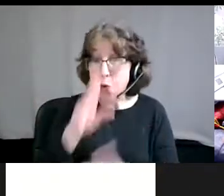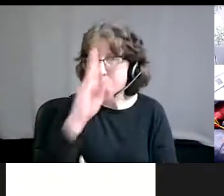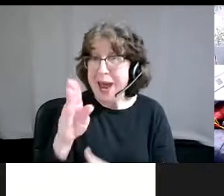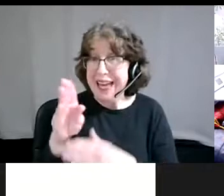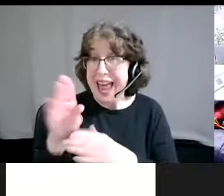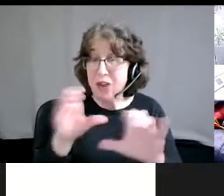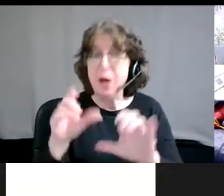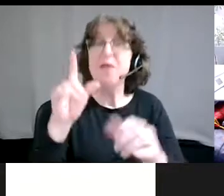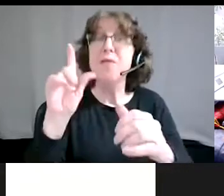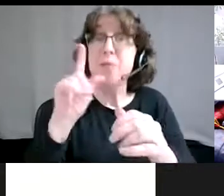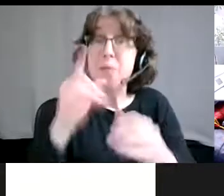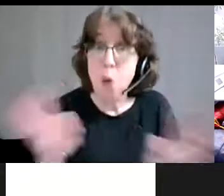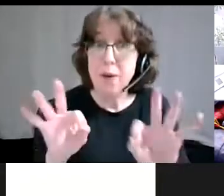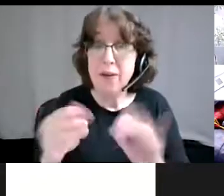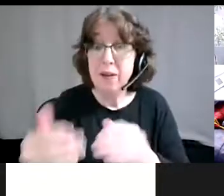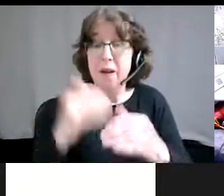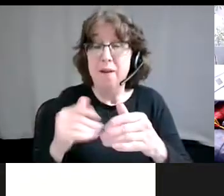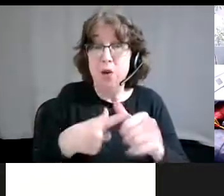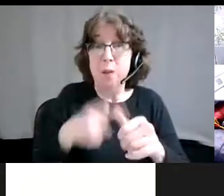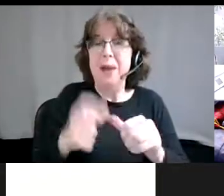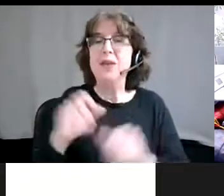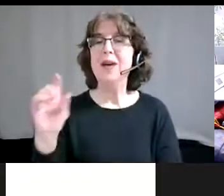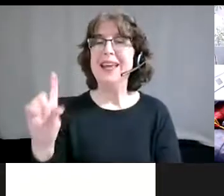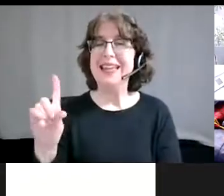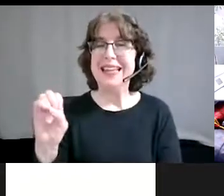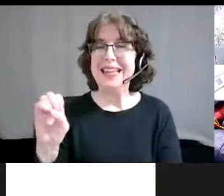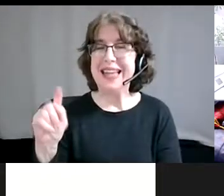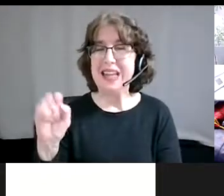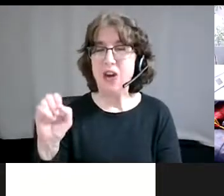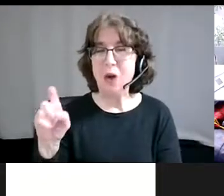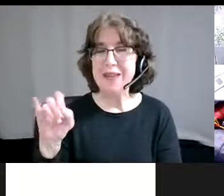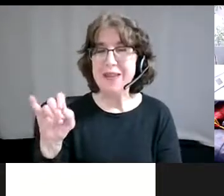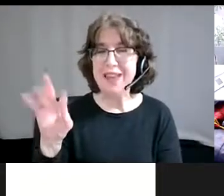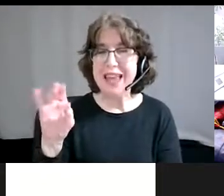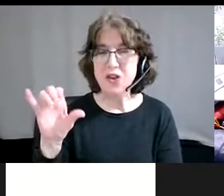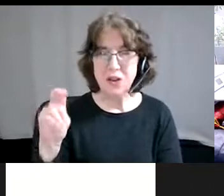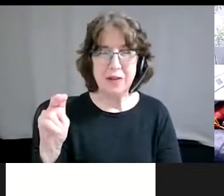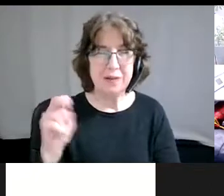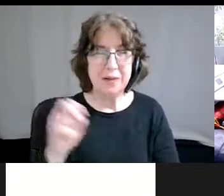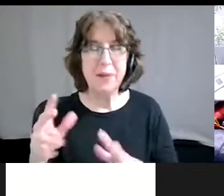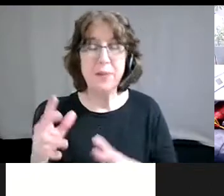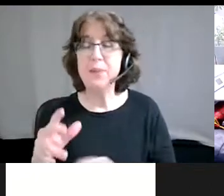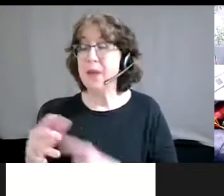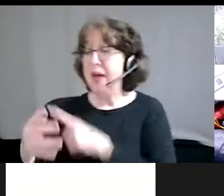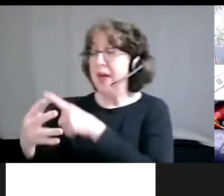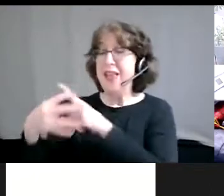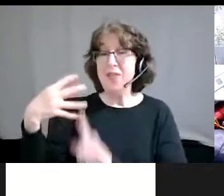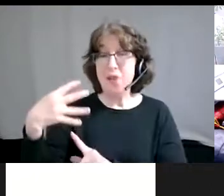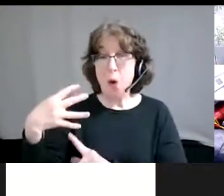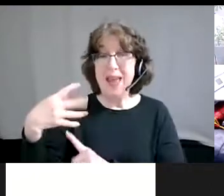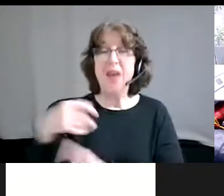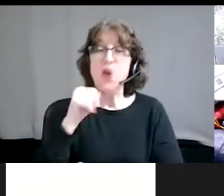that means. Detoxification is inspired by the four, uh, stages of nonviolent action